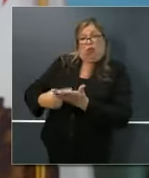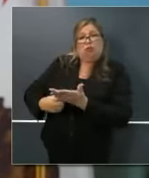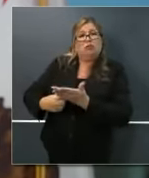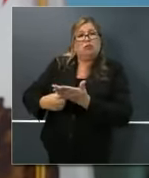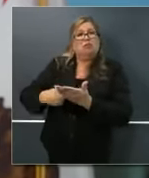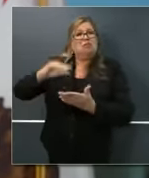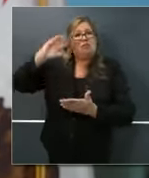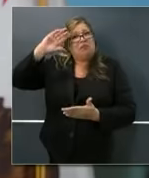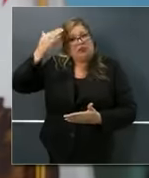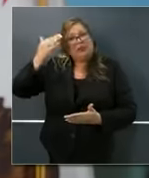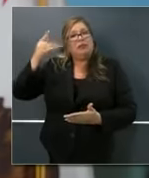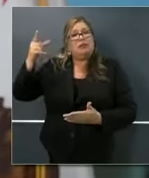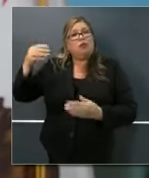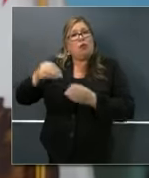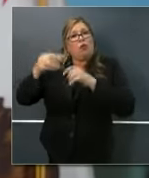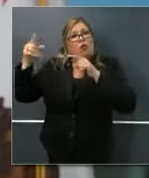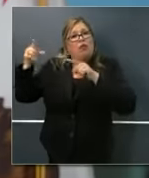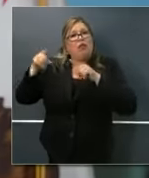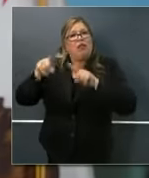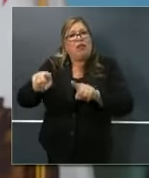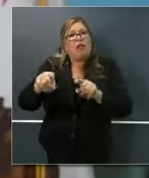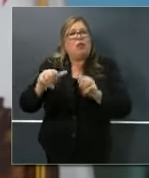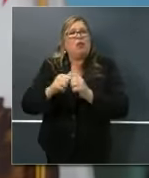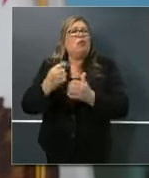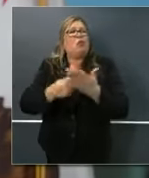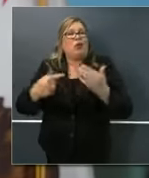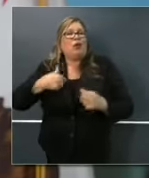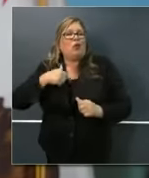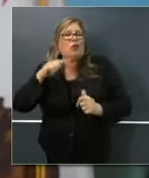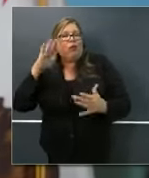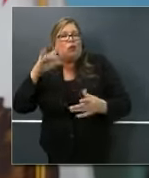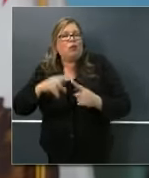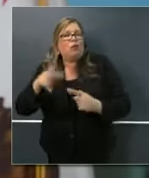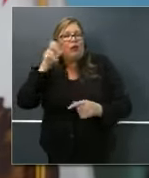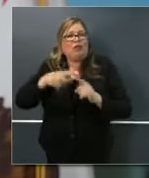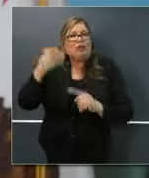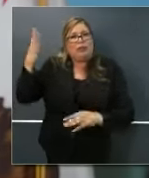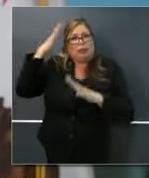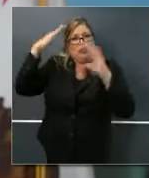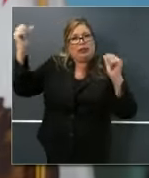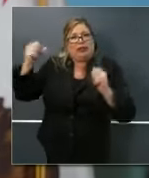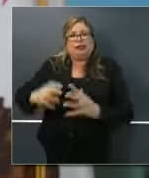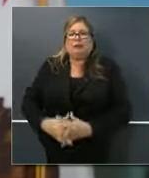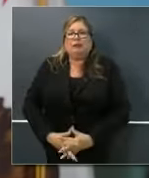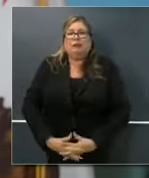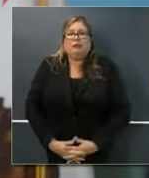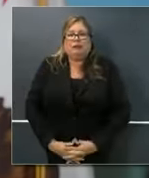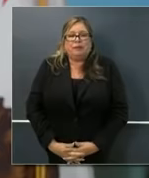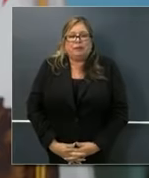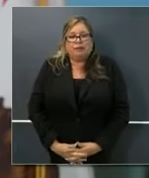in line with what we were hoping to hear. Taryn Luna, LA Times.